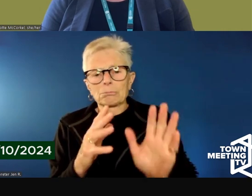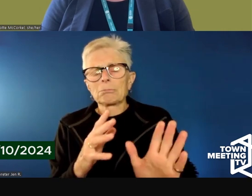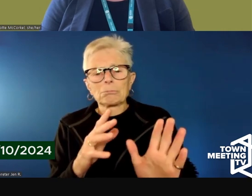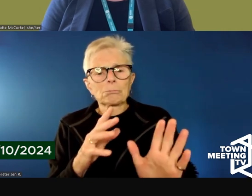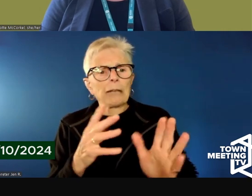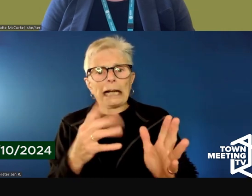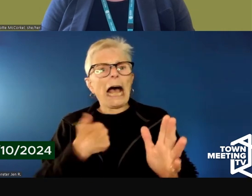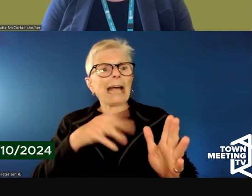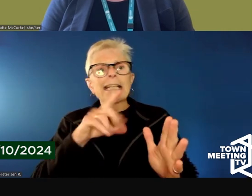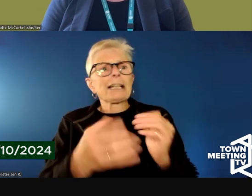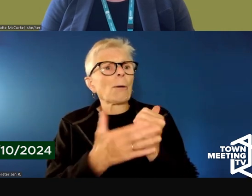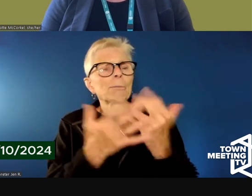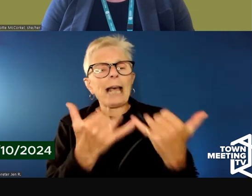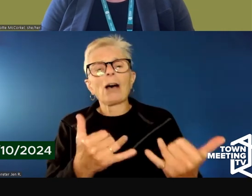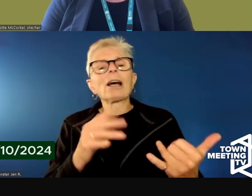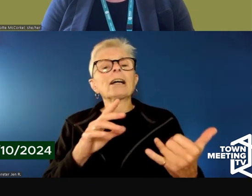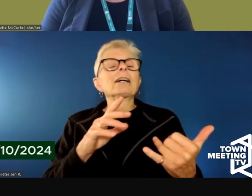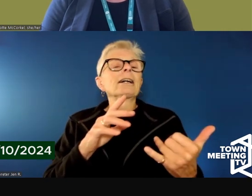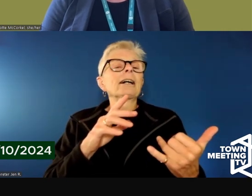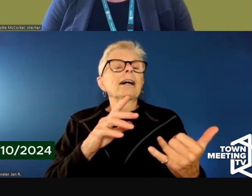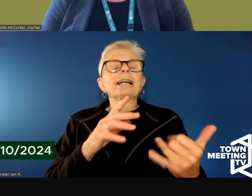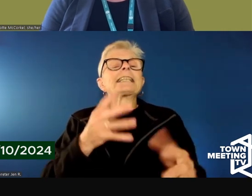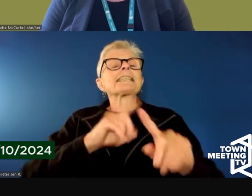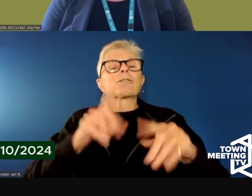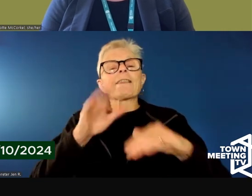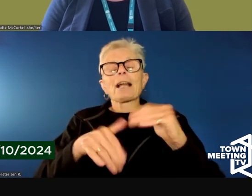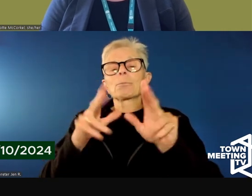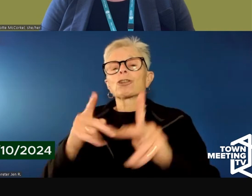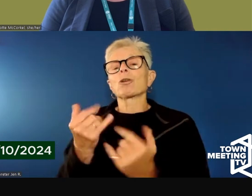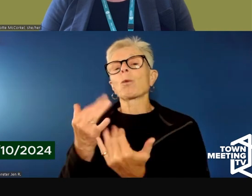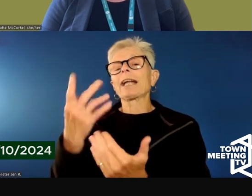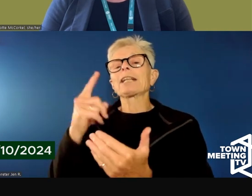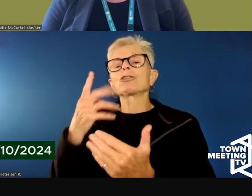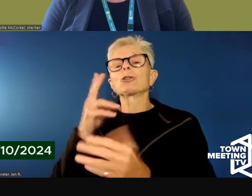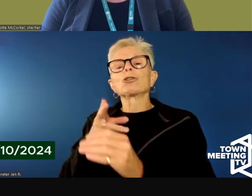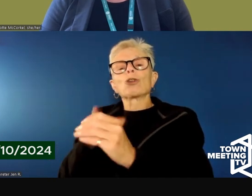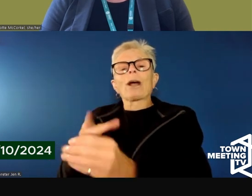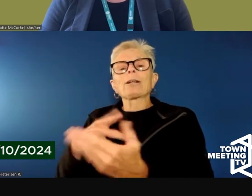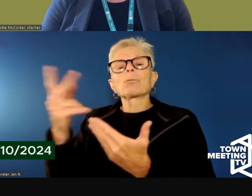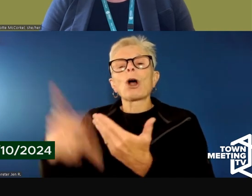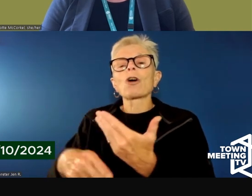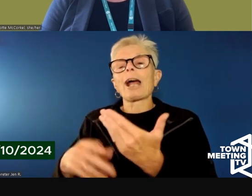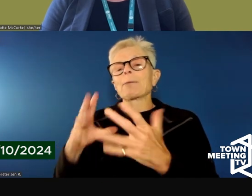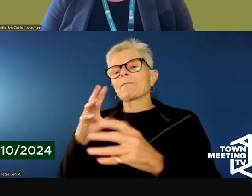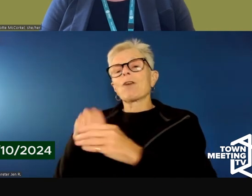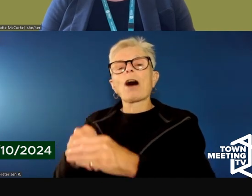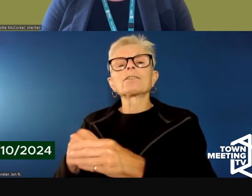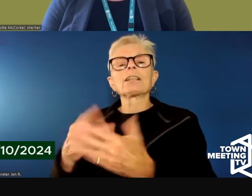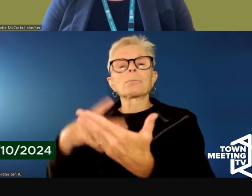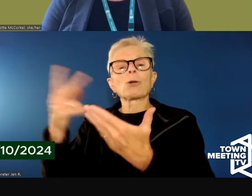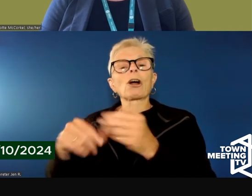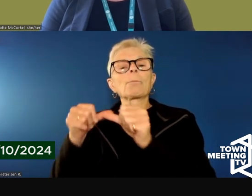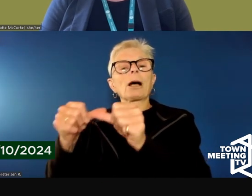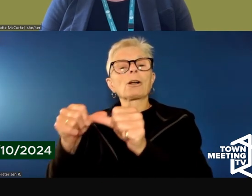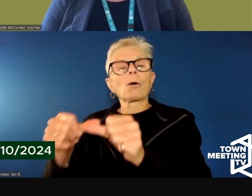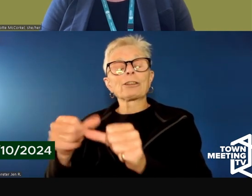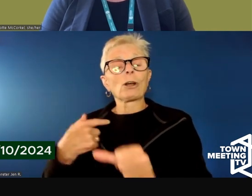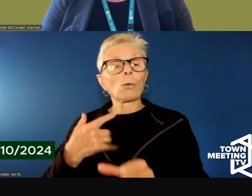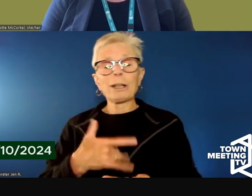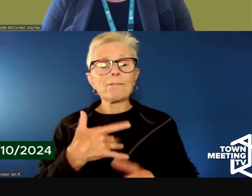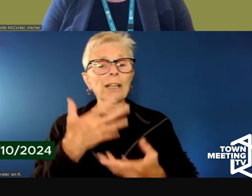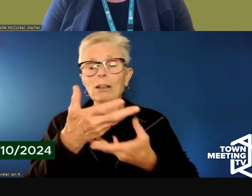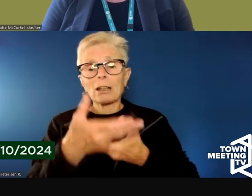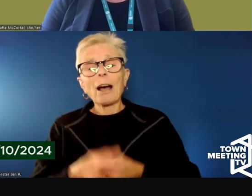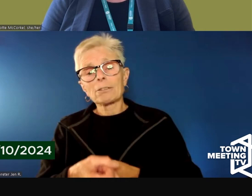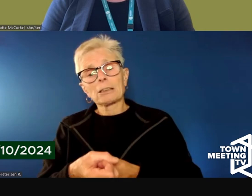wait for a program to start or to engage in a full program. And so we feel very confident in the level